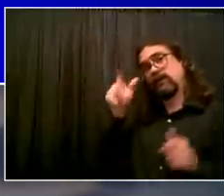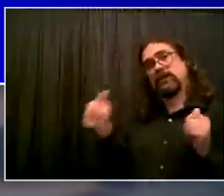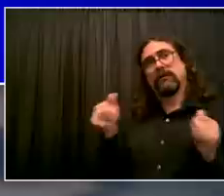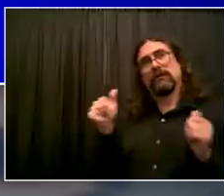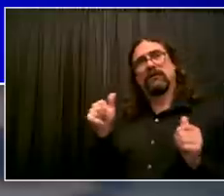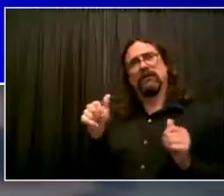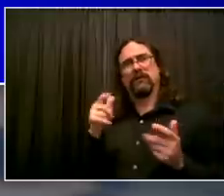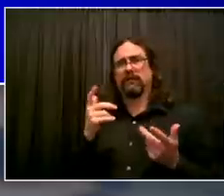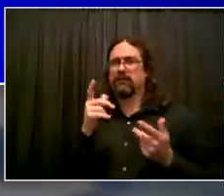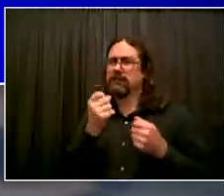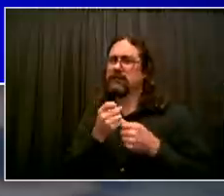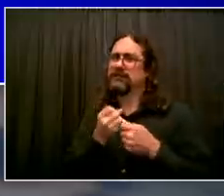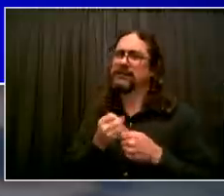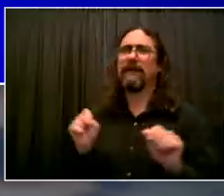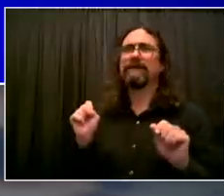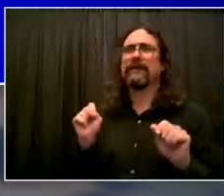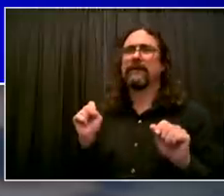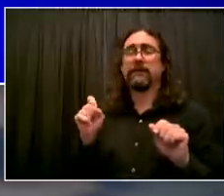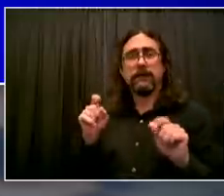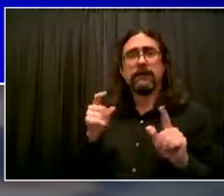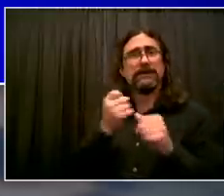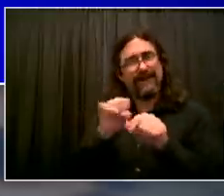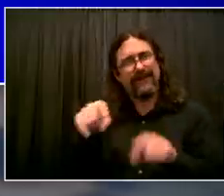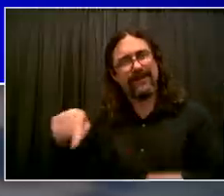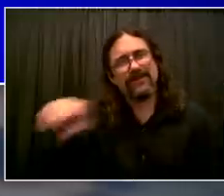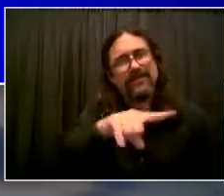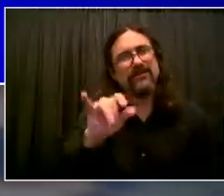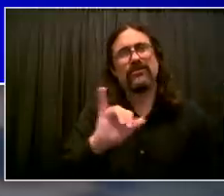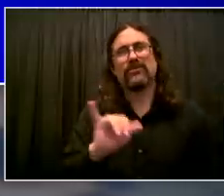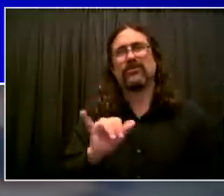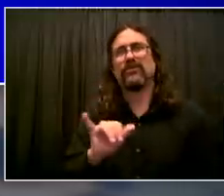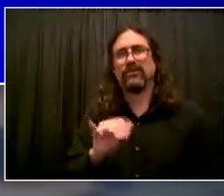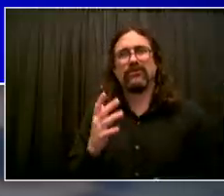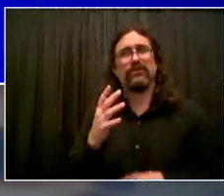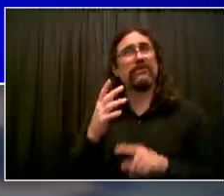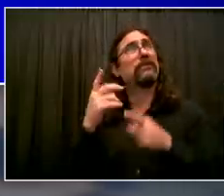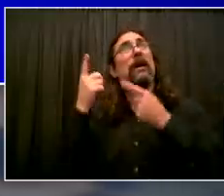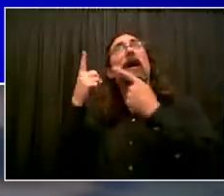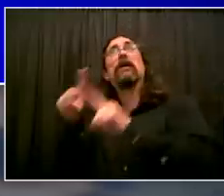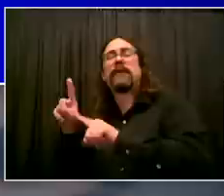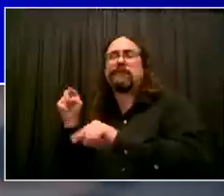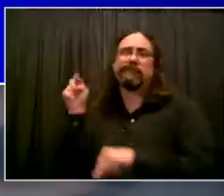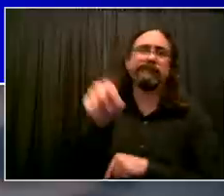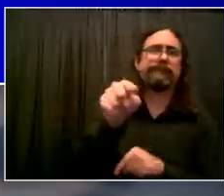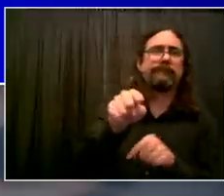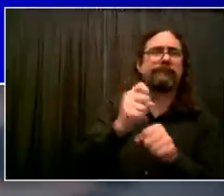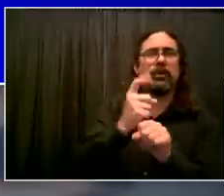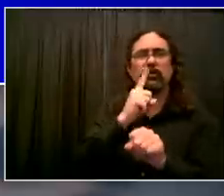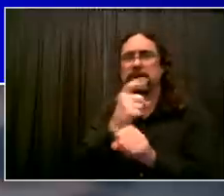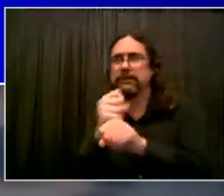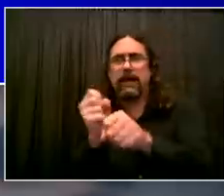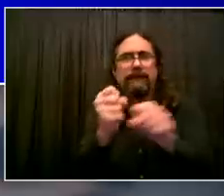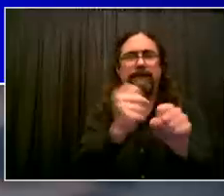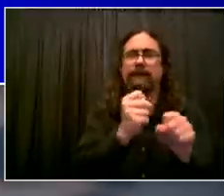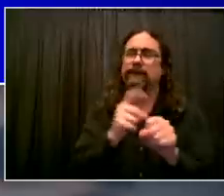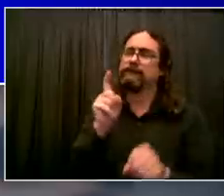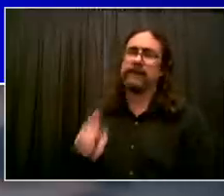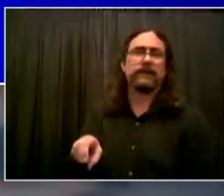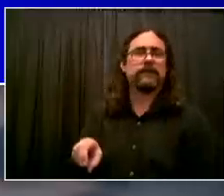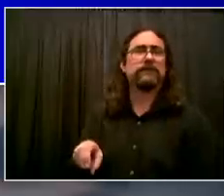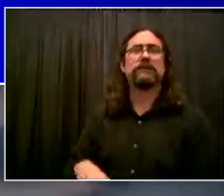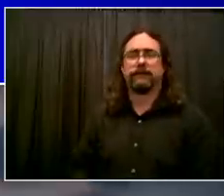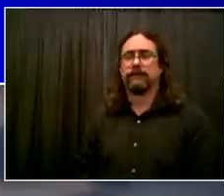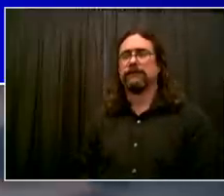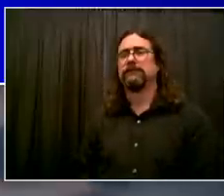Now, we've talked about what we can do to fix some of the underlying problems. It's going to be real tough. That's the truth. Our sewer